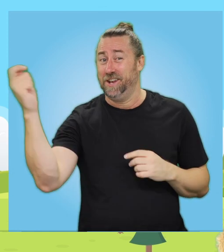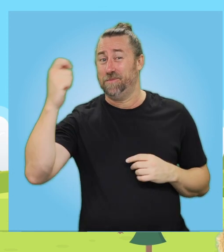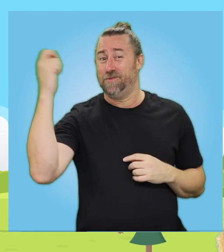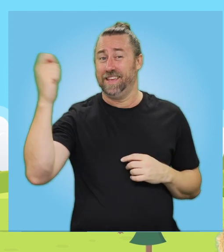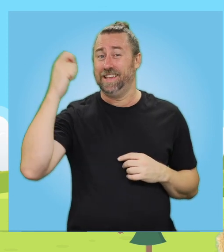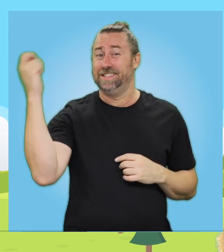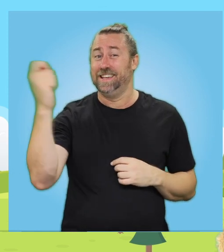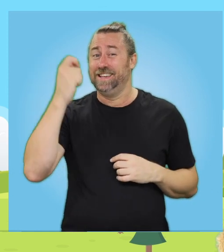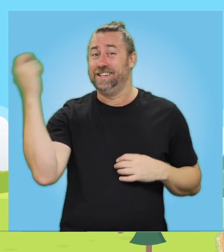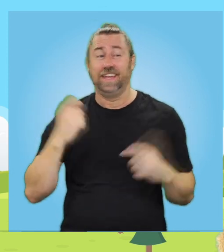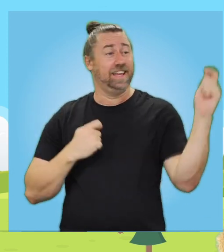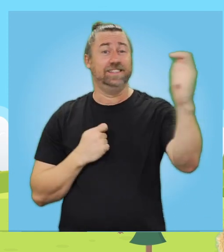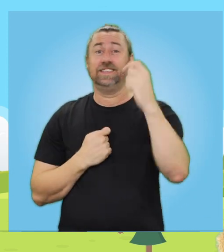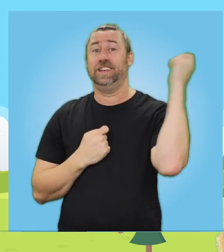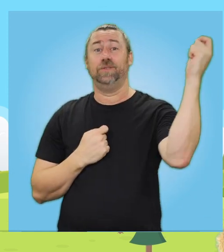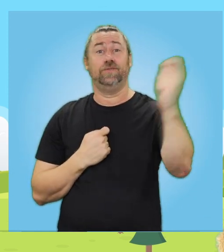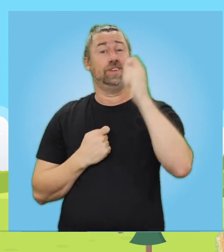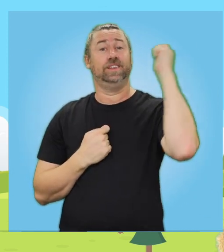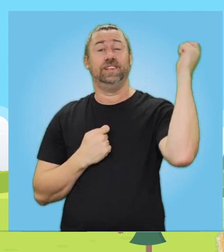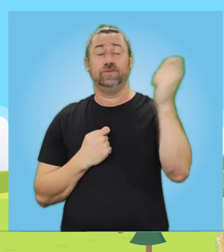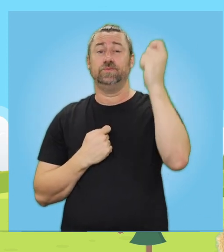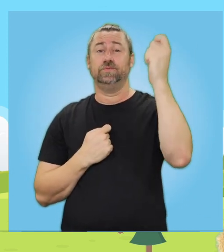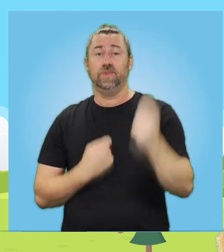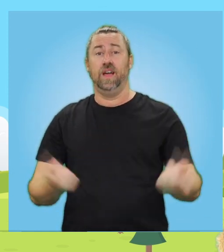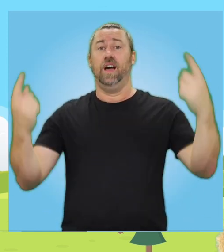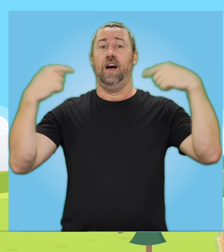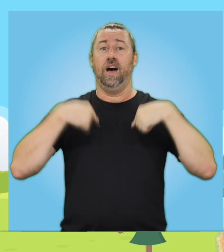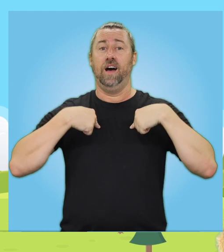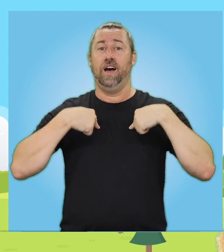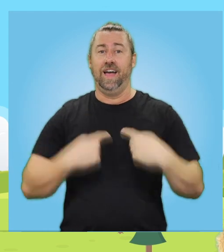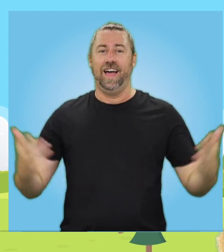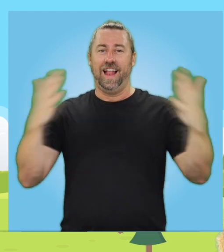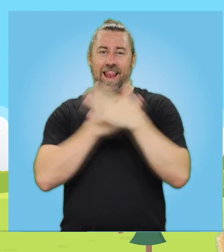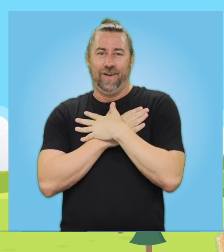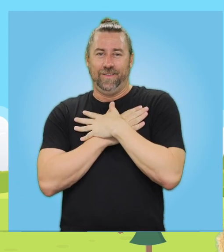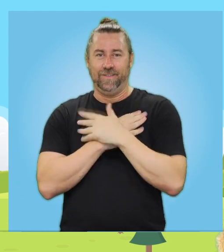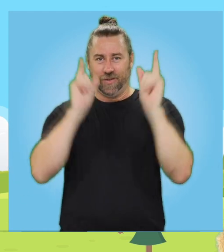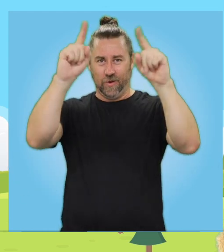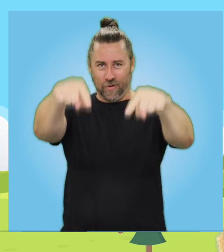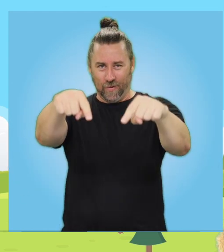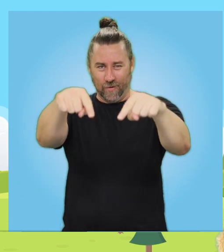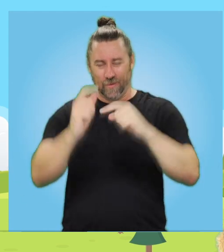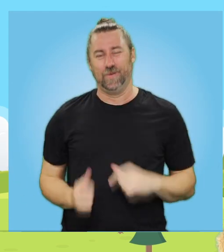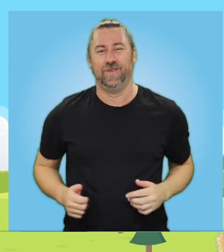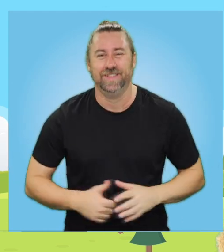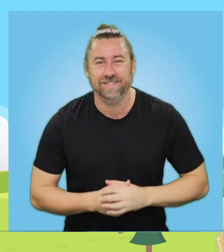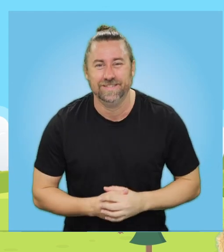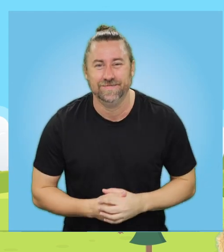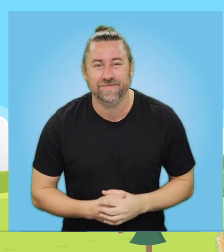Skinnamarinky Dinky Dink, Skinnamarinky Doo, I Love You.